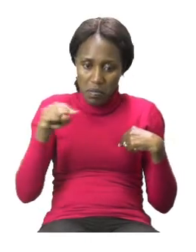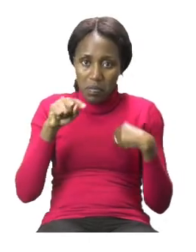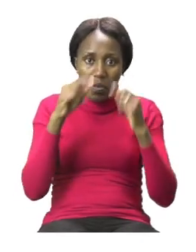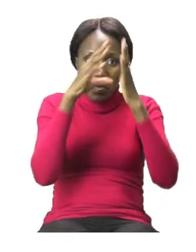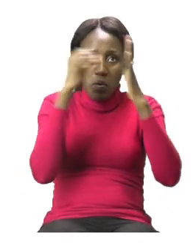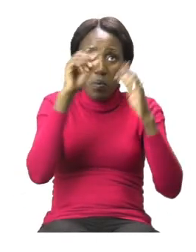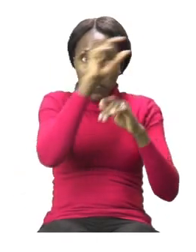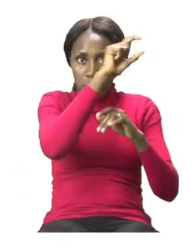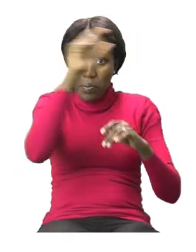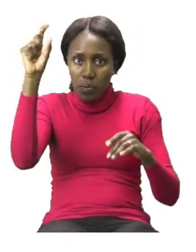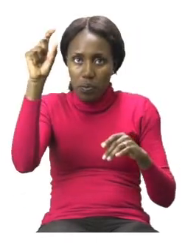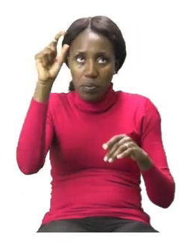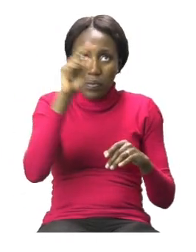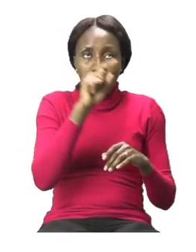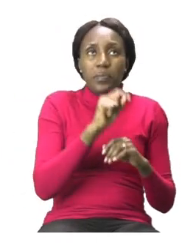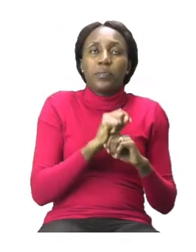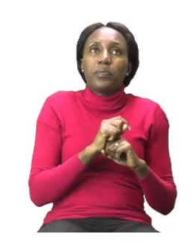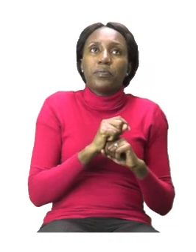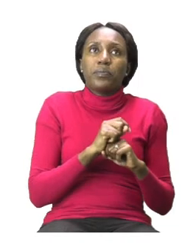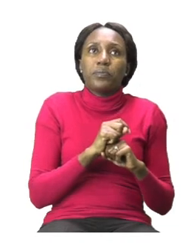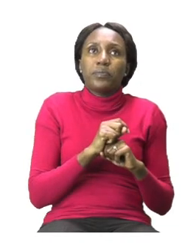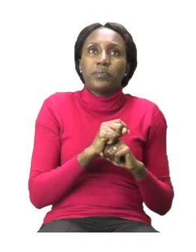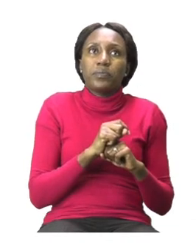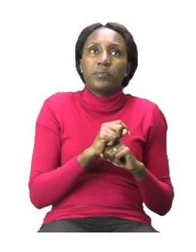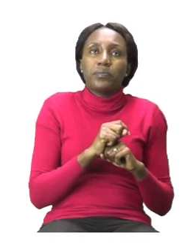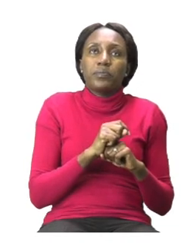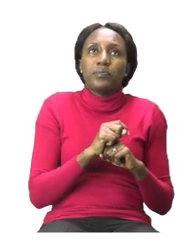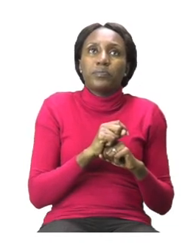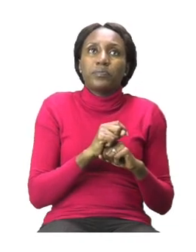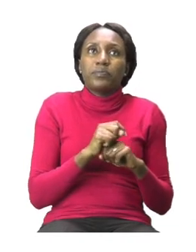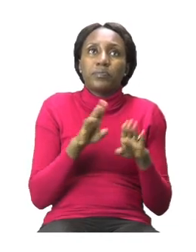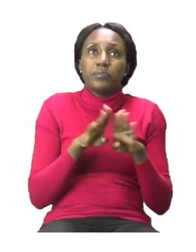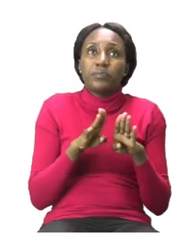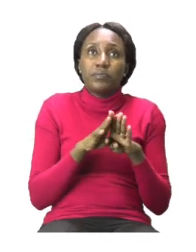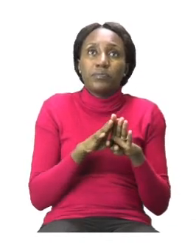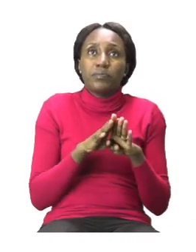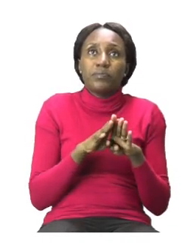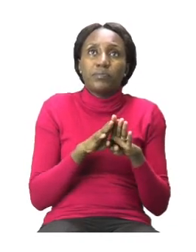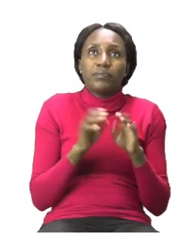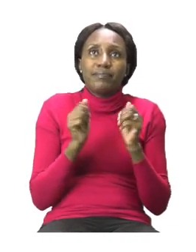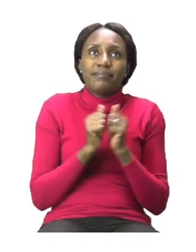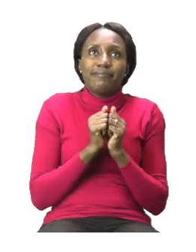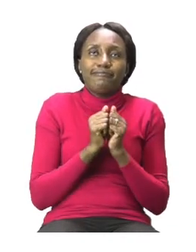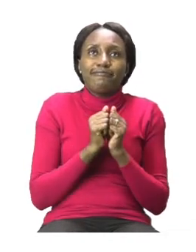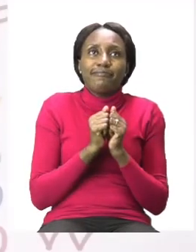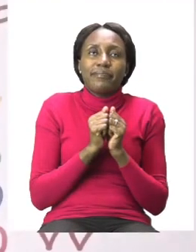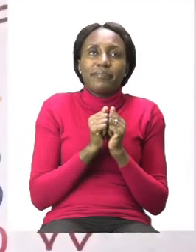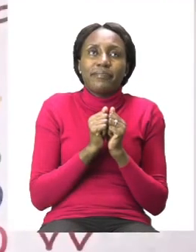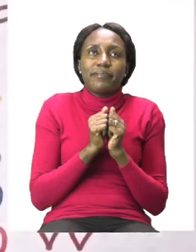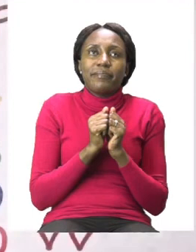Now we're going to start with the same numbers they've given us and we're going to do the first one together. Let's take a look.